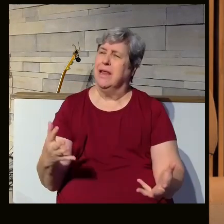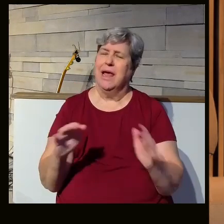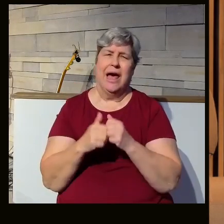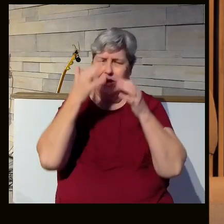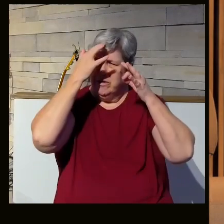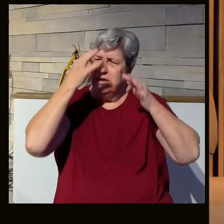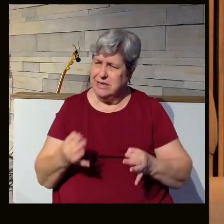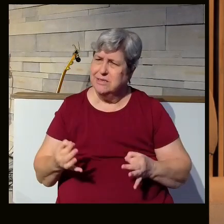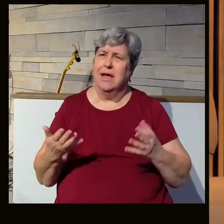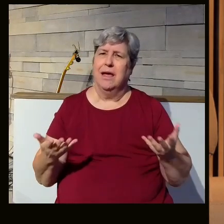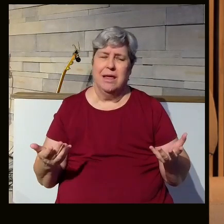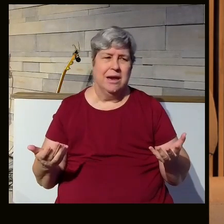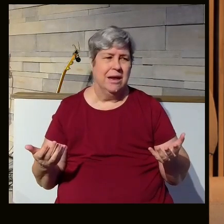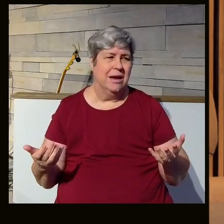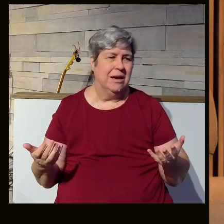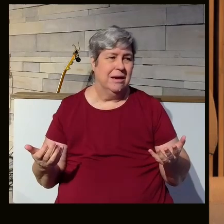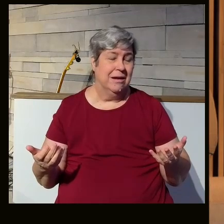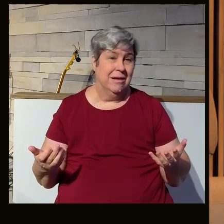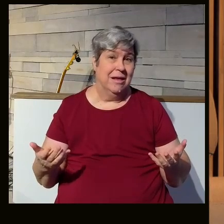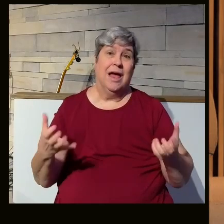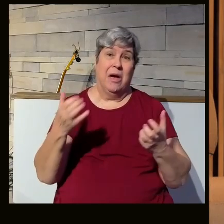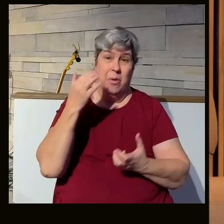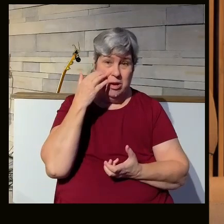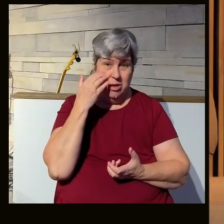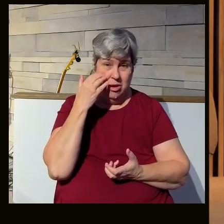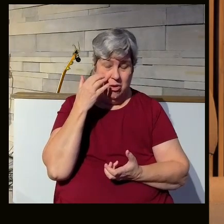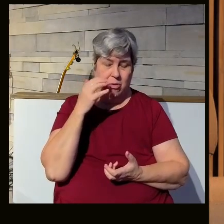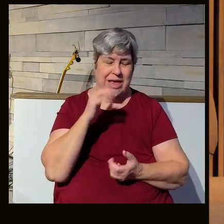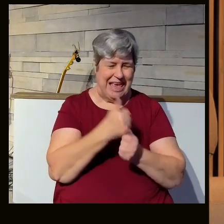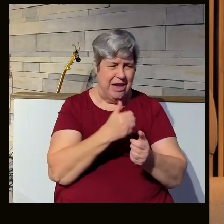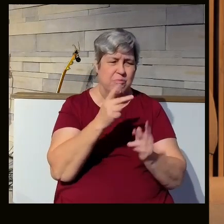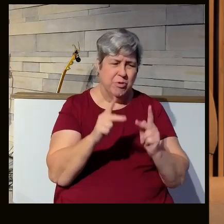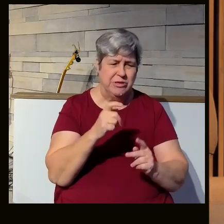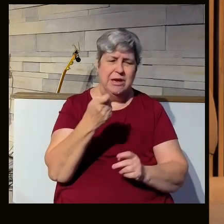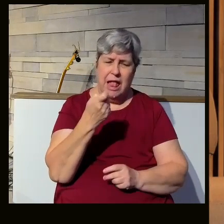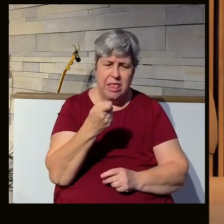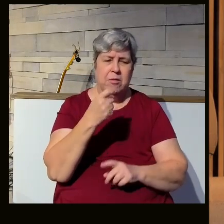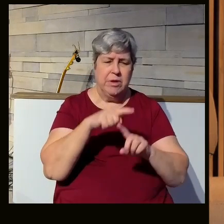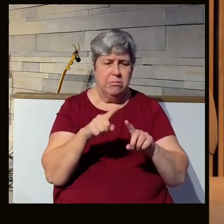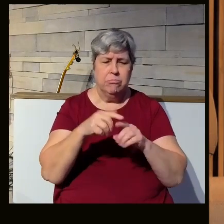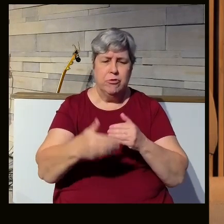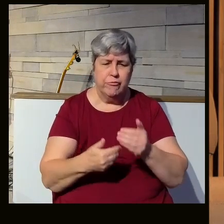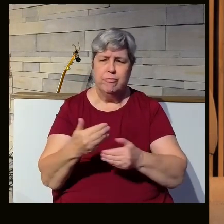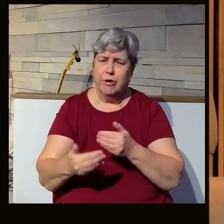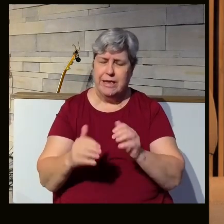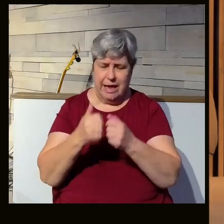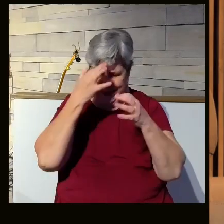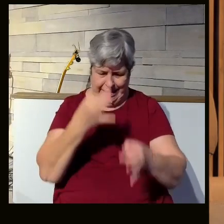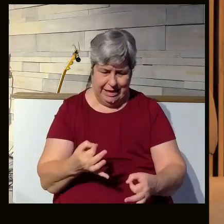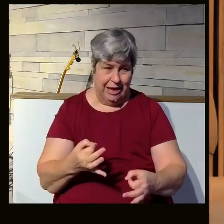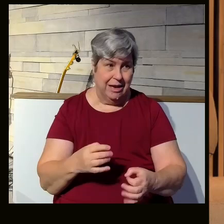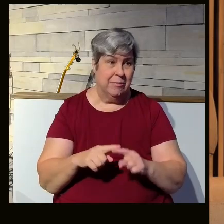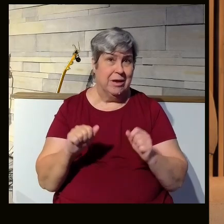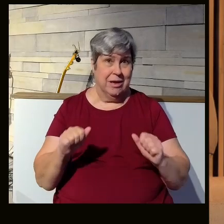How are you going to decide? I'd like to know some of that person's process. Each person will probably do it a little differently. But it can